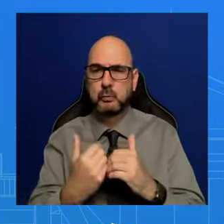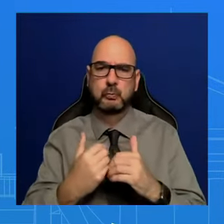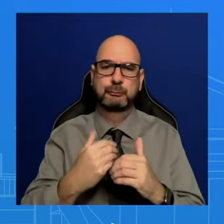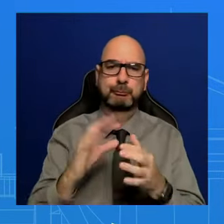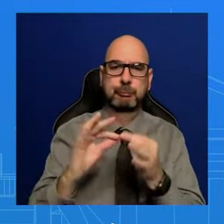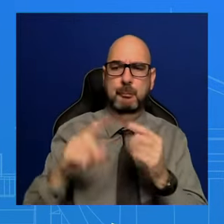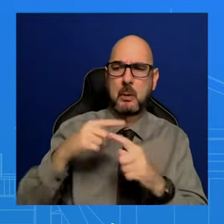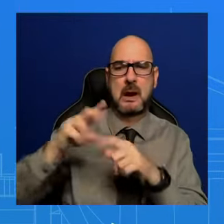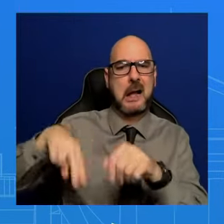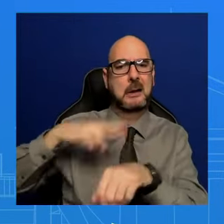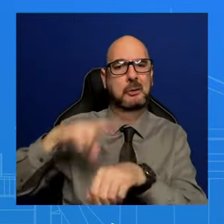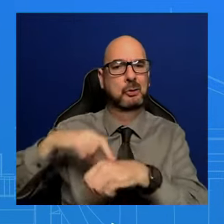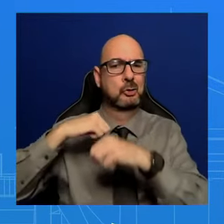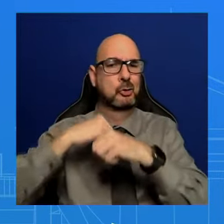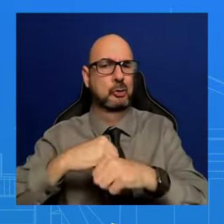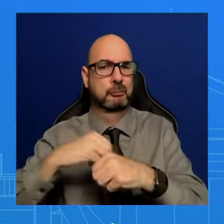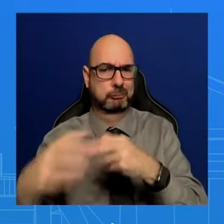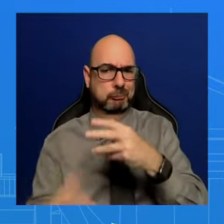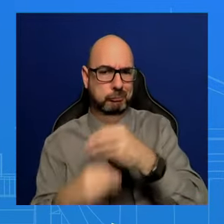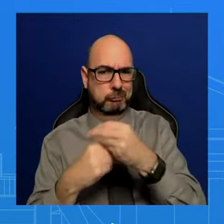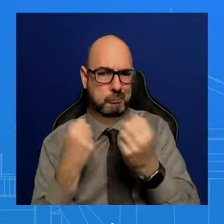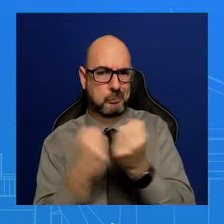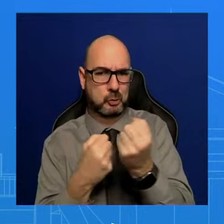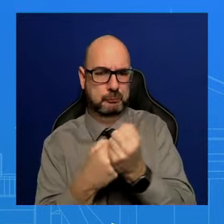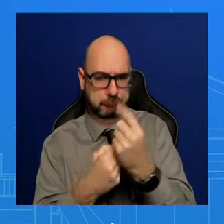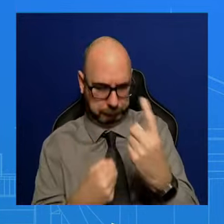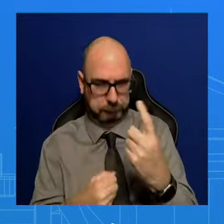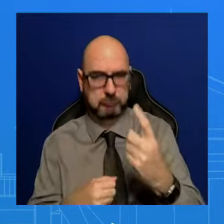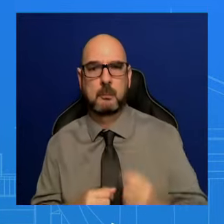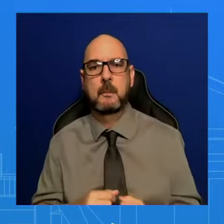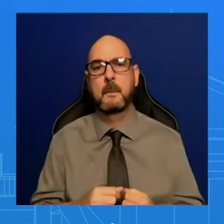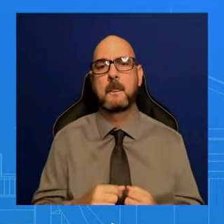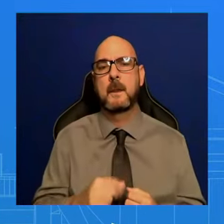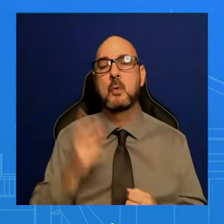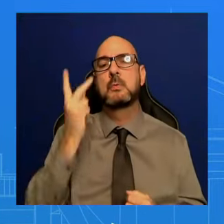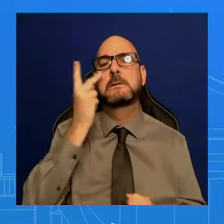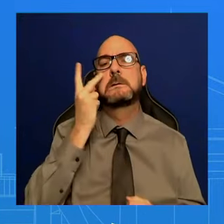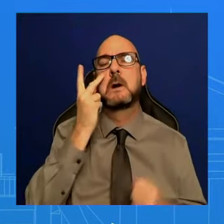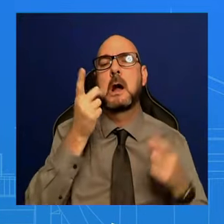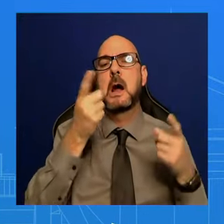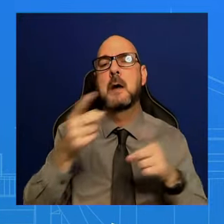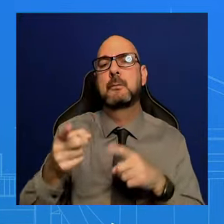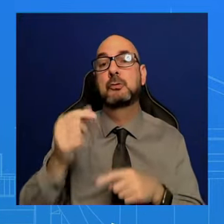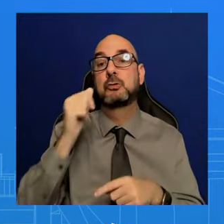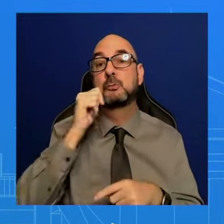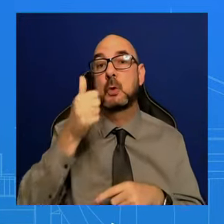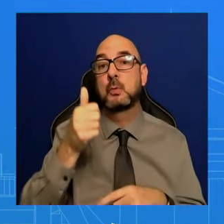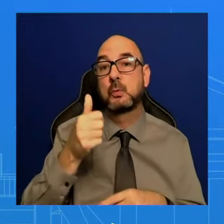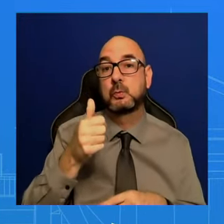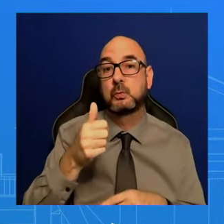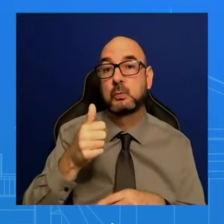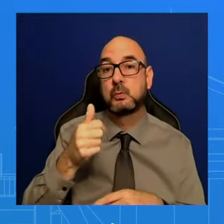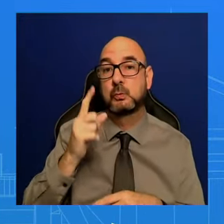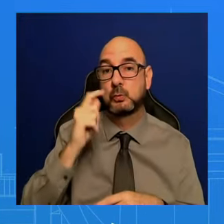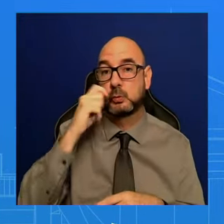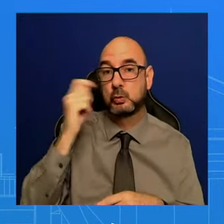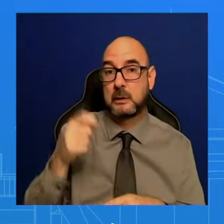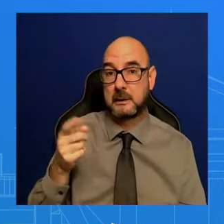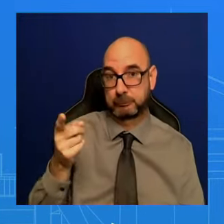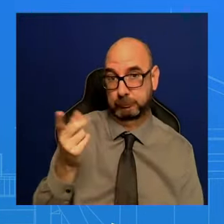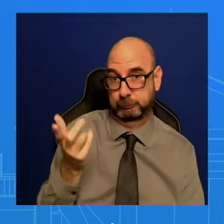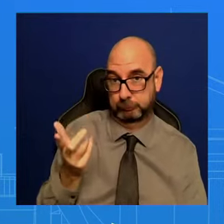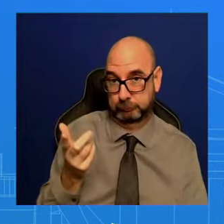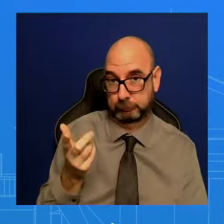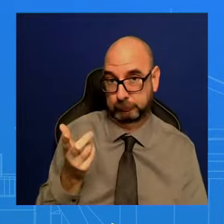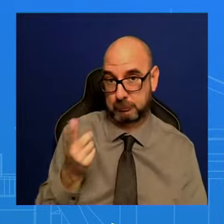because we've seen what's going on in Ukraine, right? And one of the things that we know and we believe—and this is something that I had mentioned that the